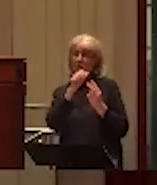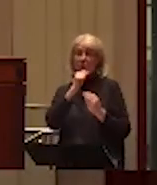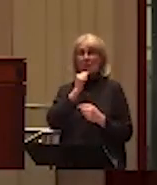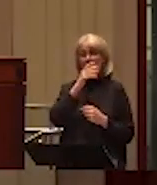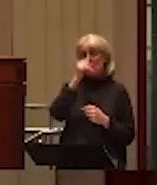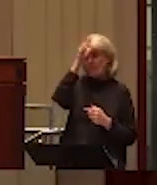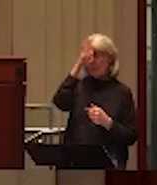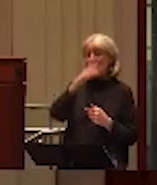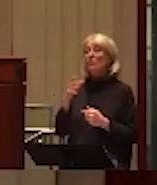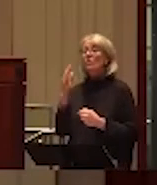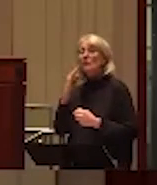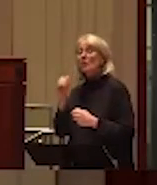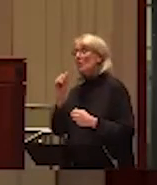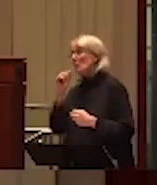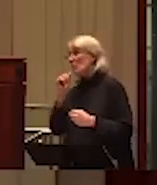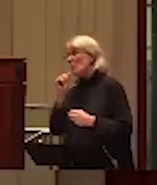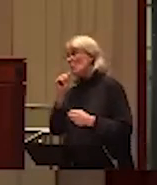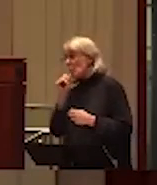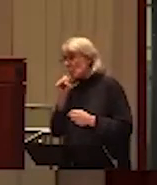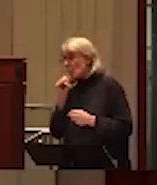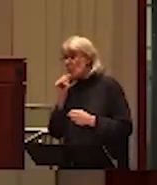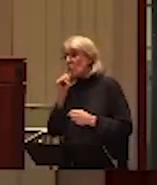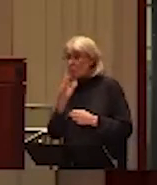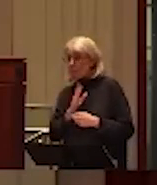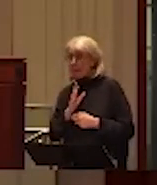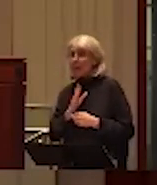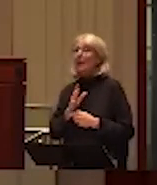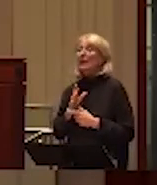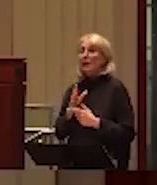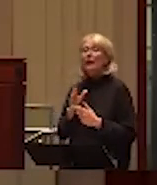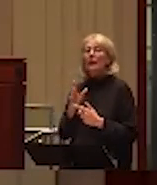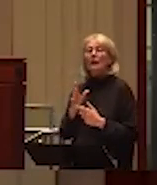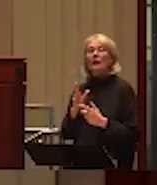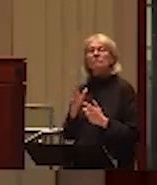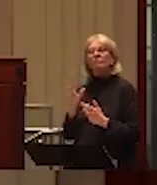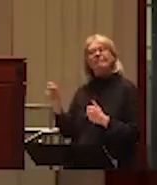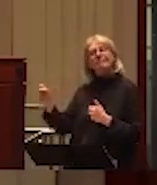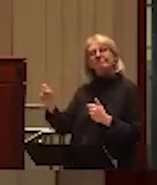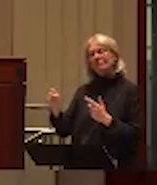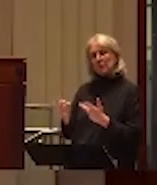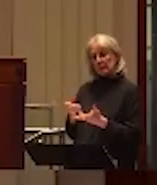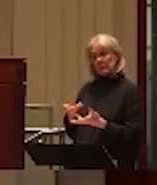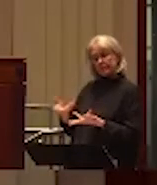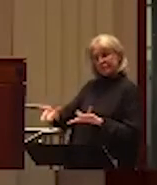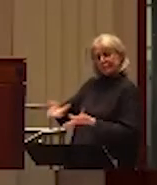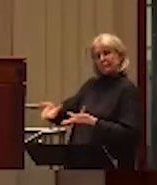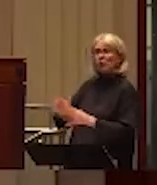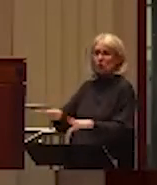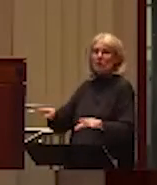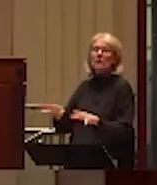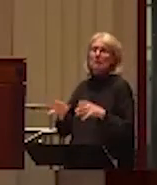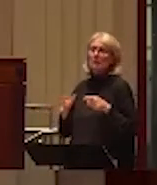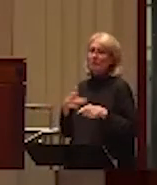know that women are more likely to abuse children in the family, partly because they spend more time with children.